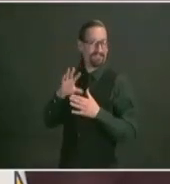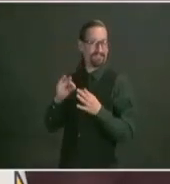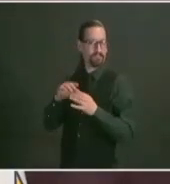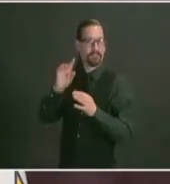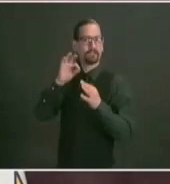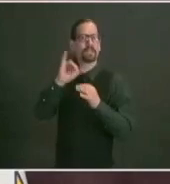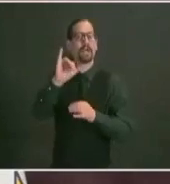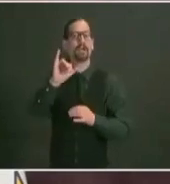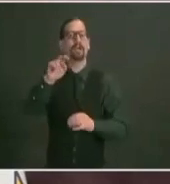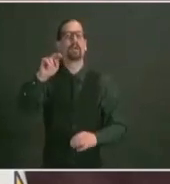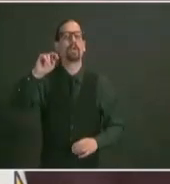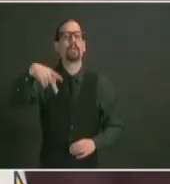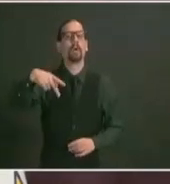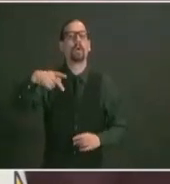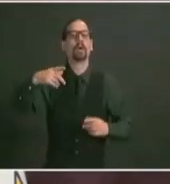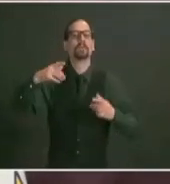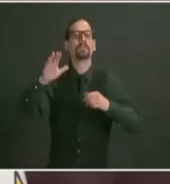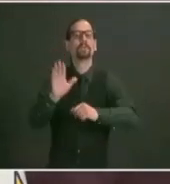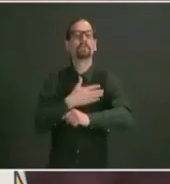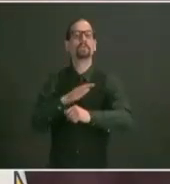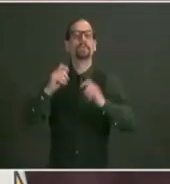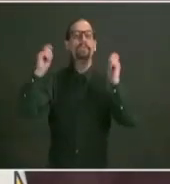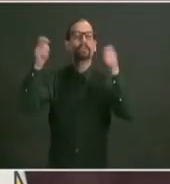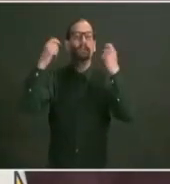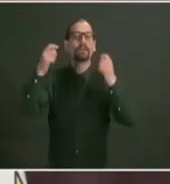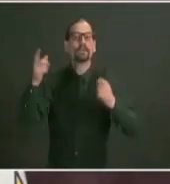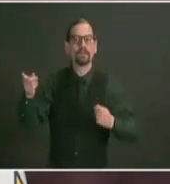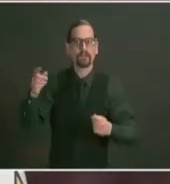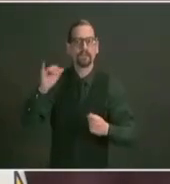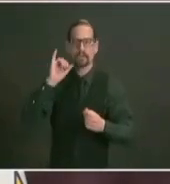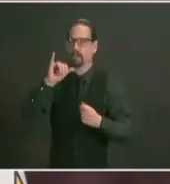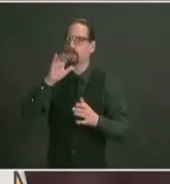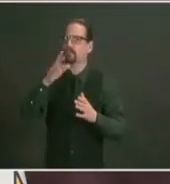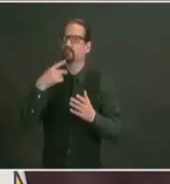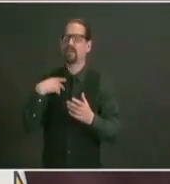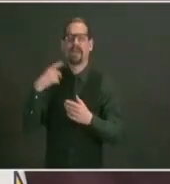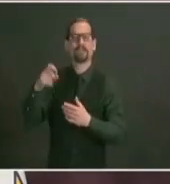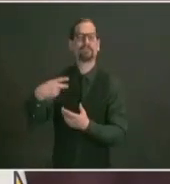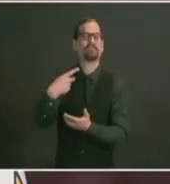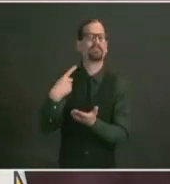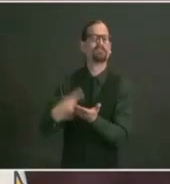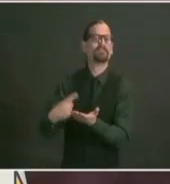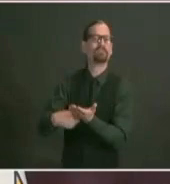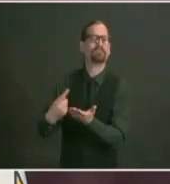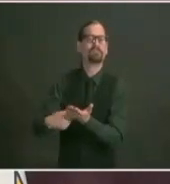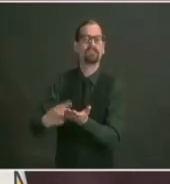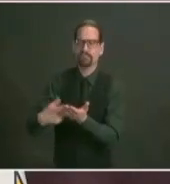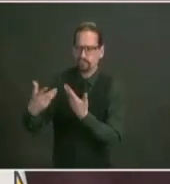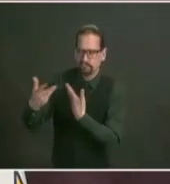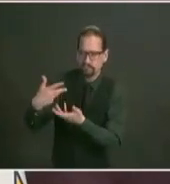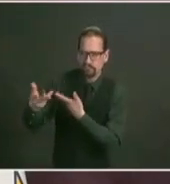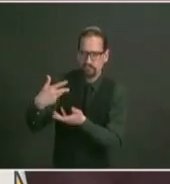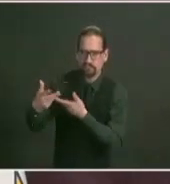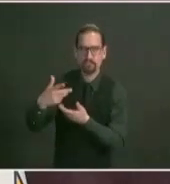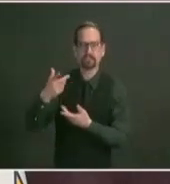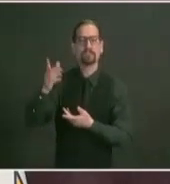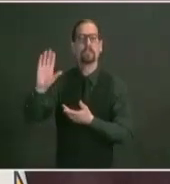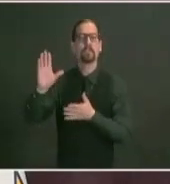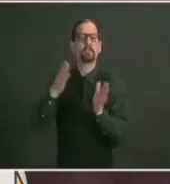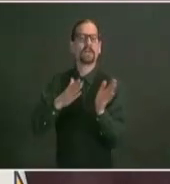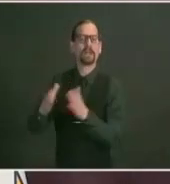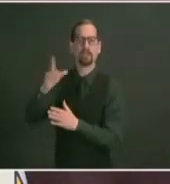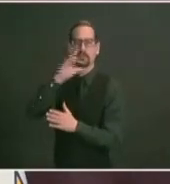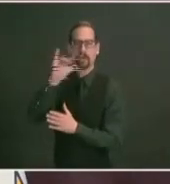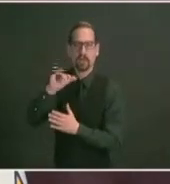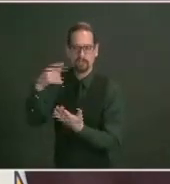enable them to announce plans in the future we're very grateful to director janet coit of dem and